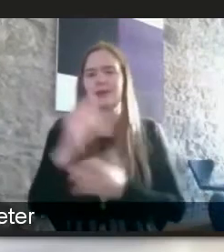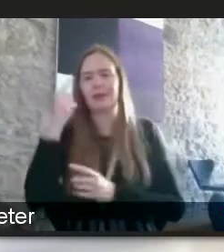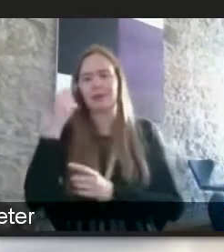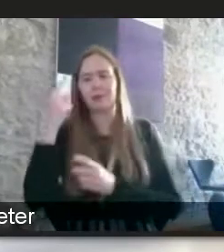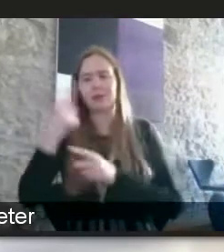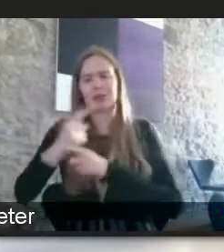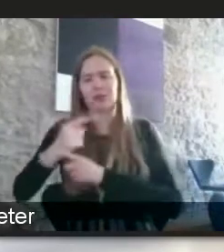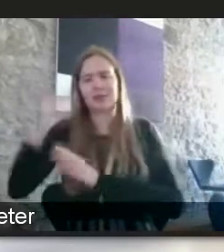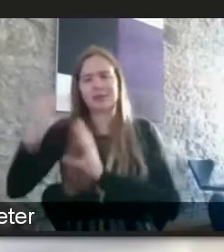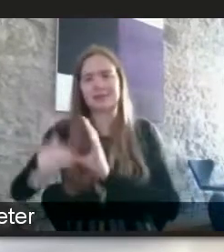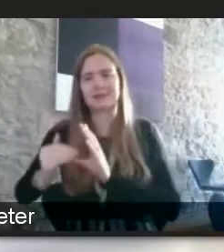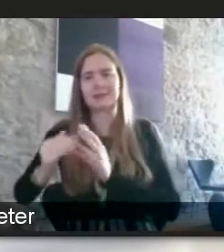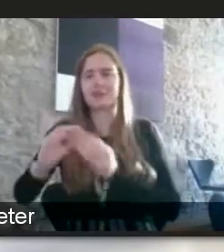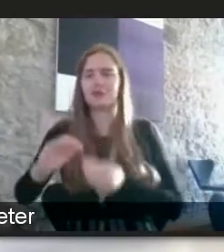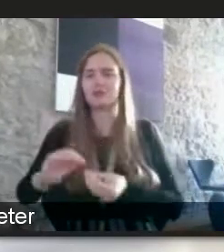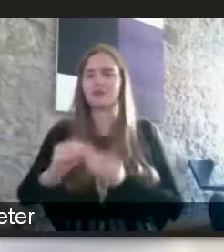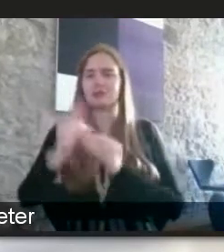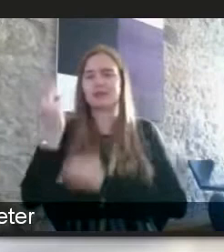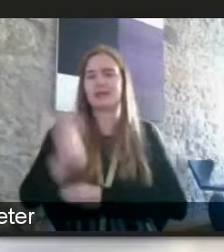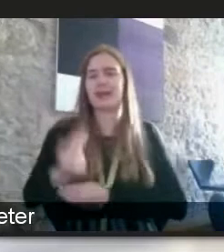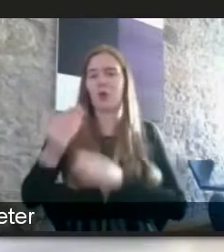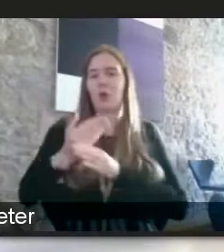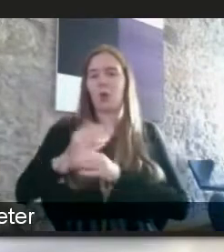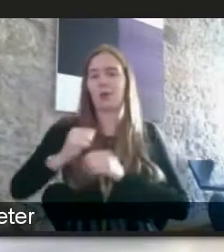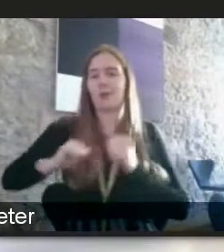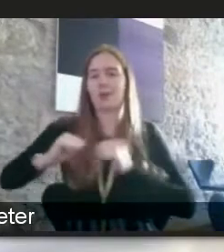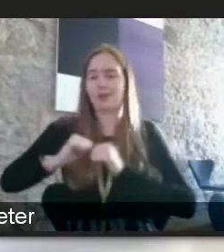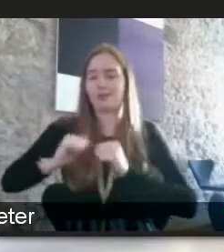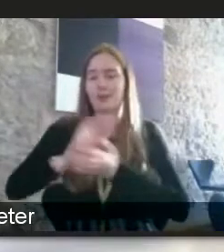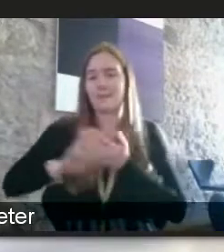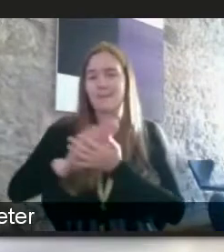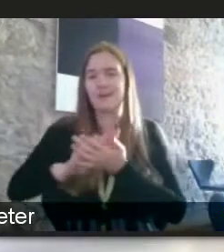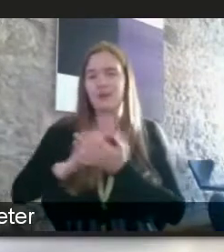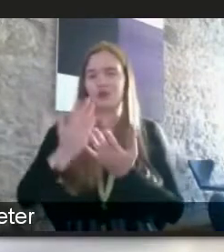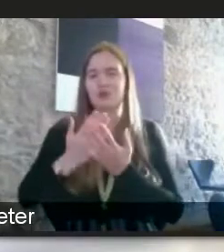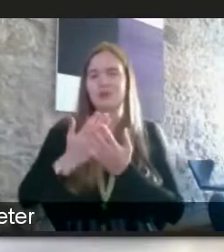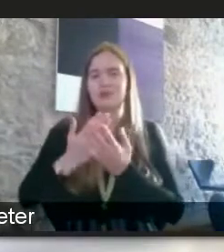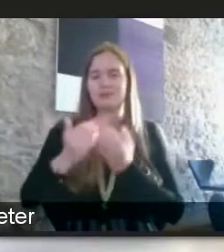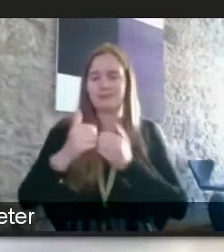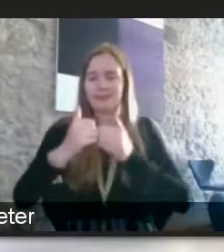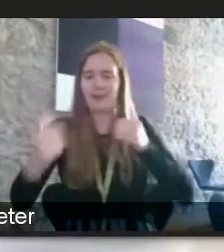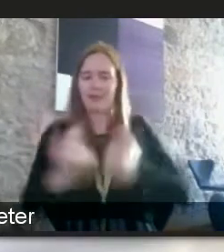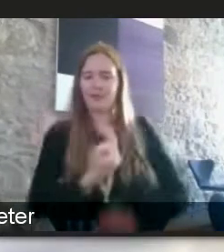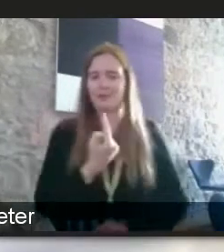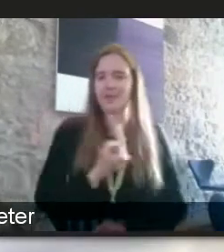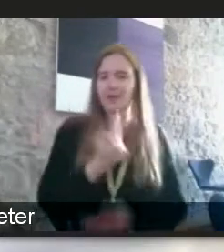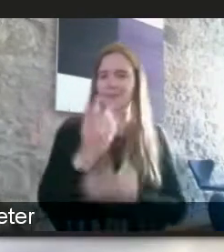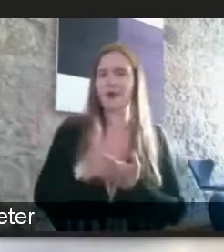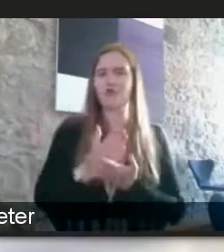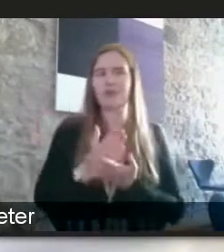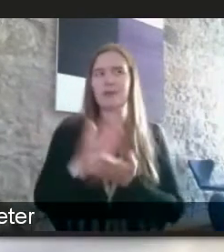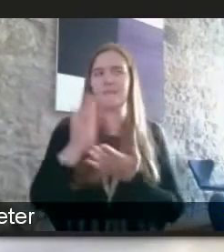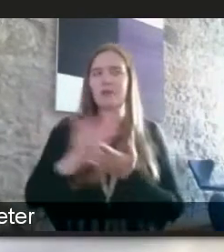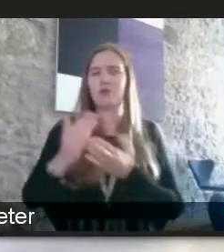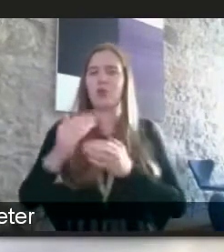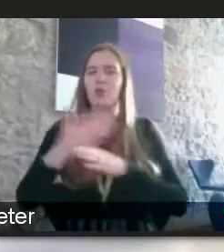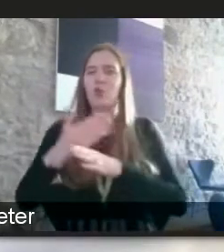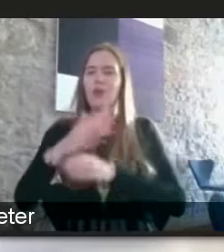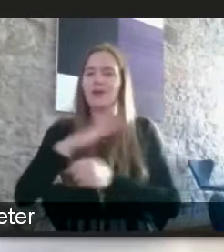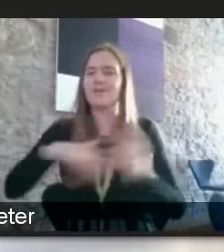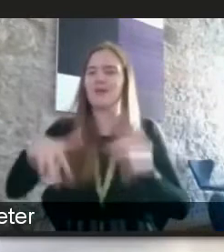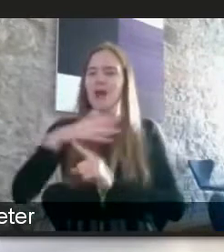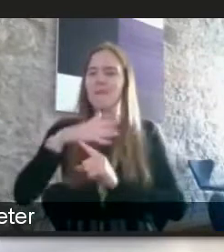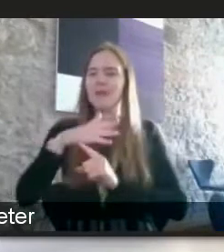about designing their workplaces rather than just making exceptions for themselves so making sure that and you know that people